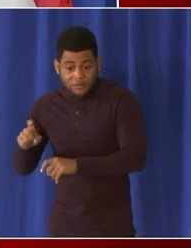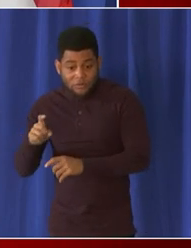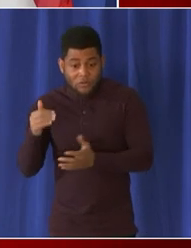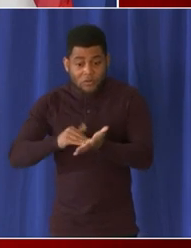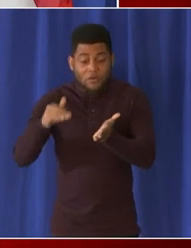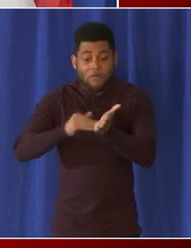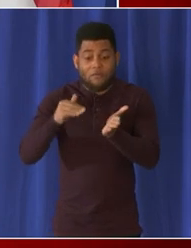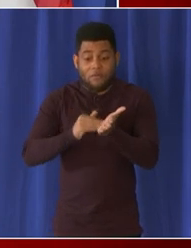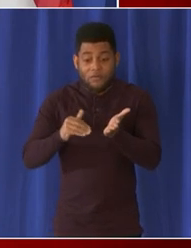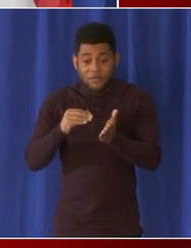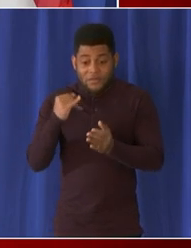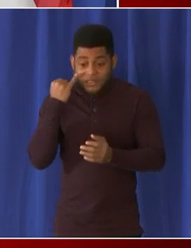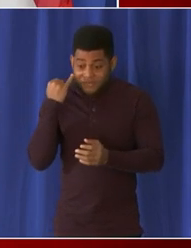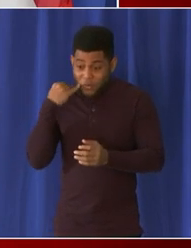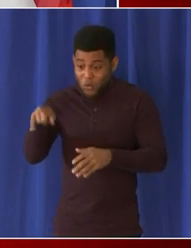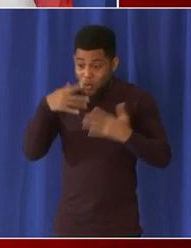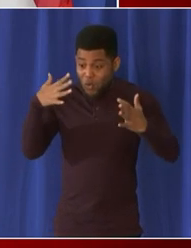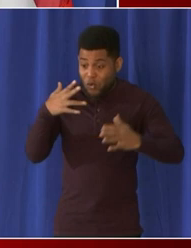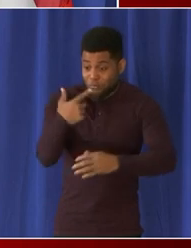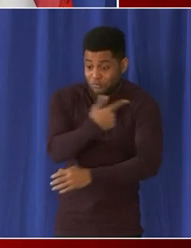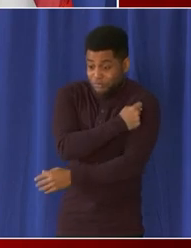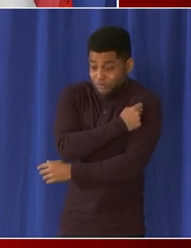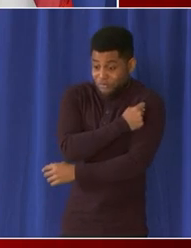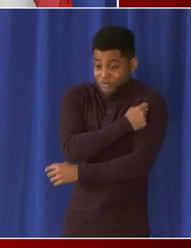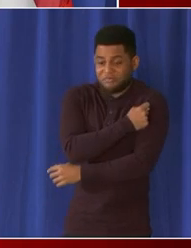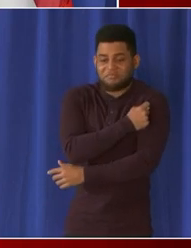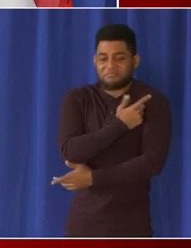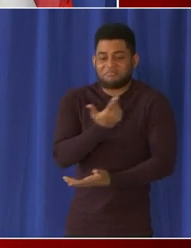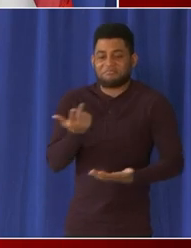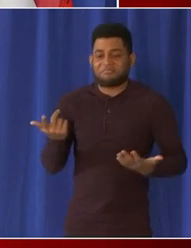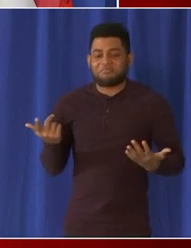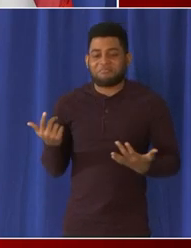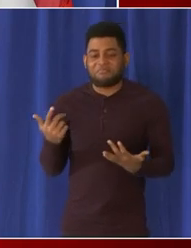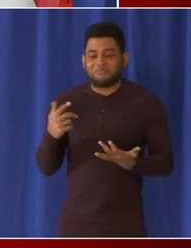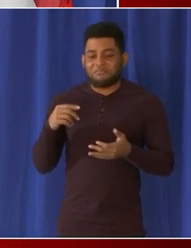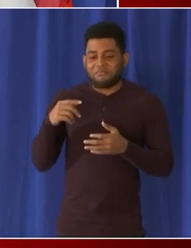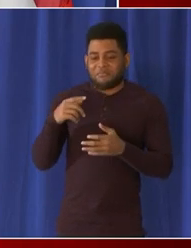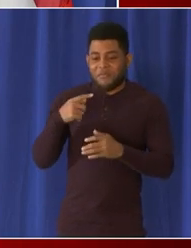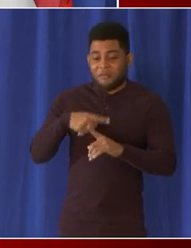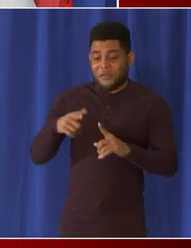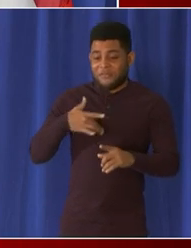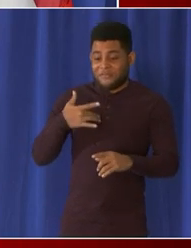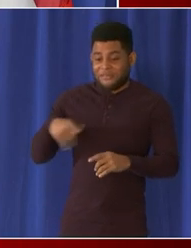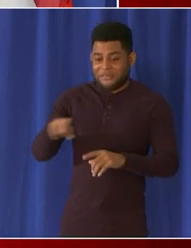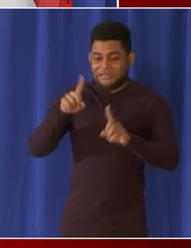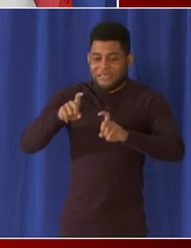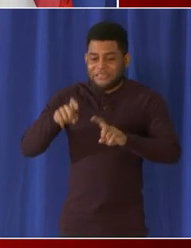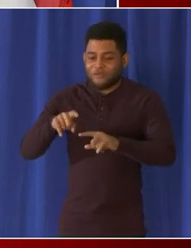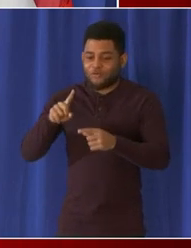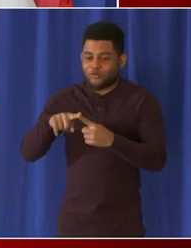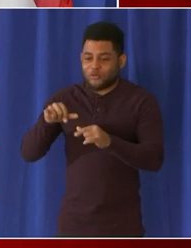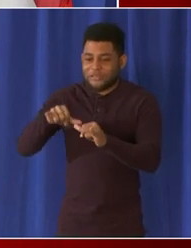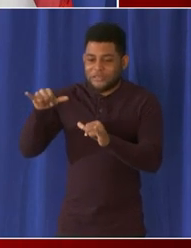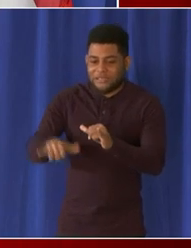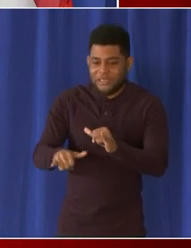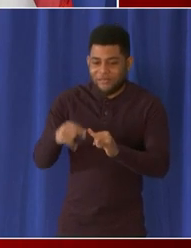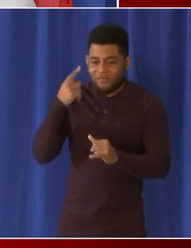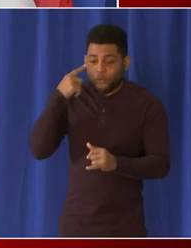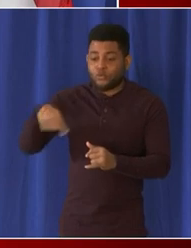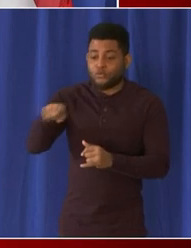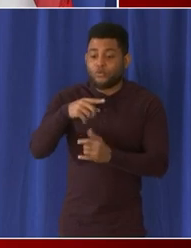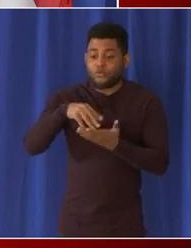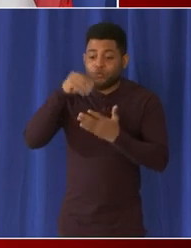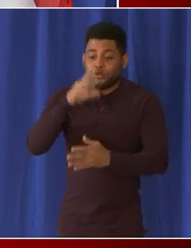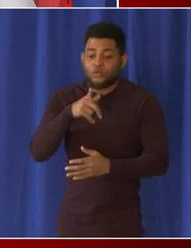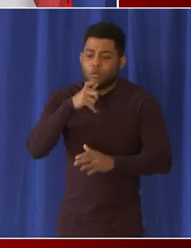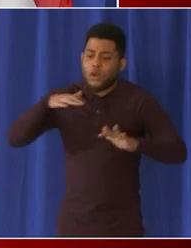case a positive classmate um in particular uh and aren't vaccinated but if they're vaccinated